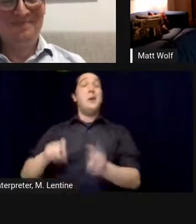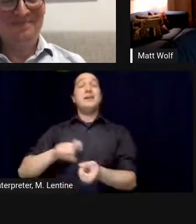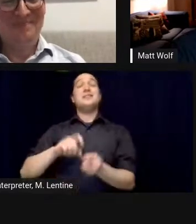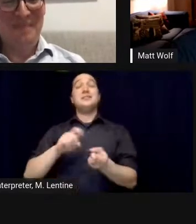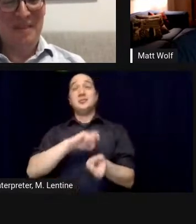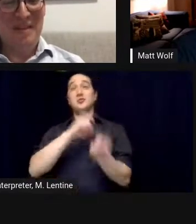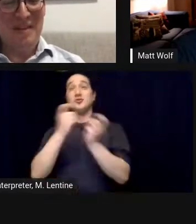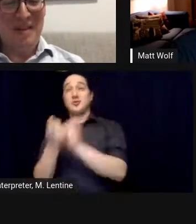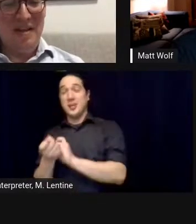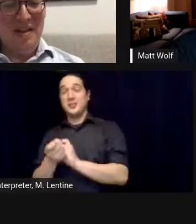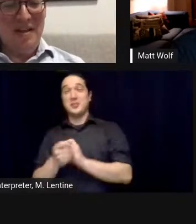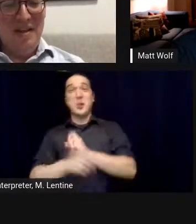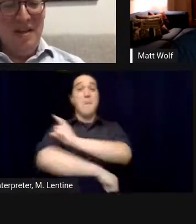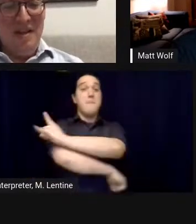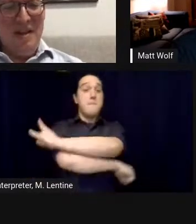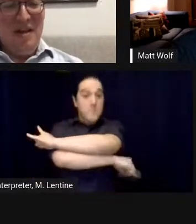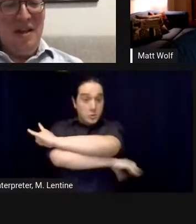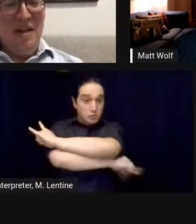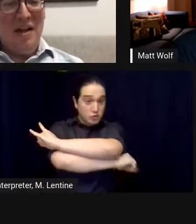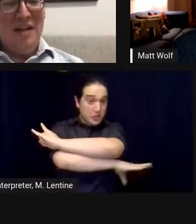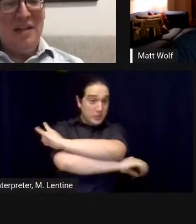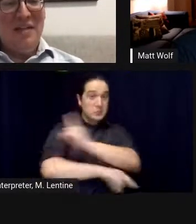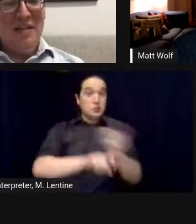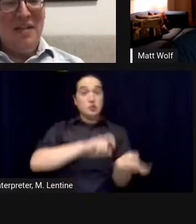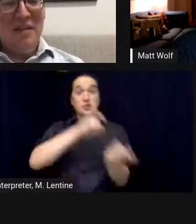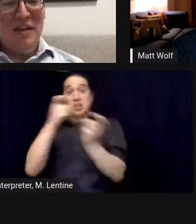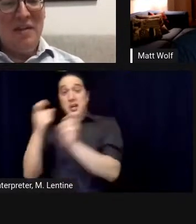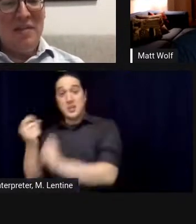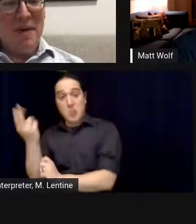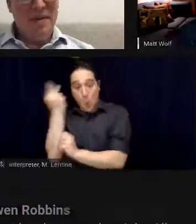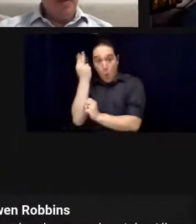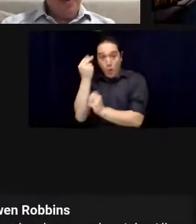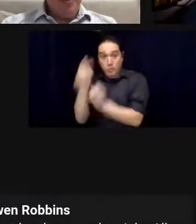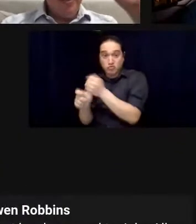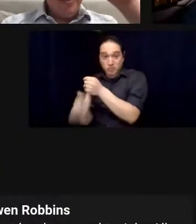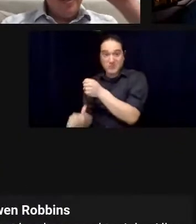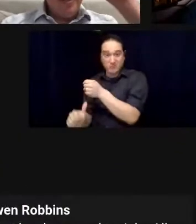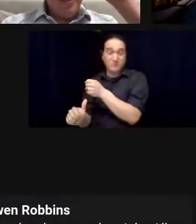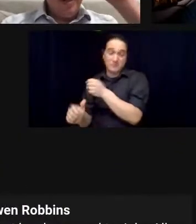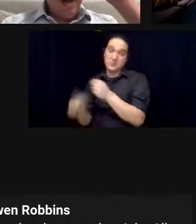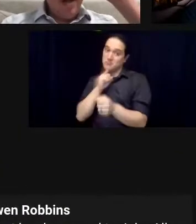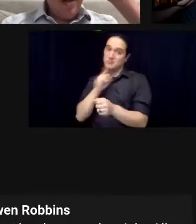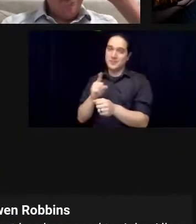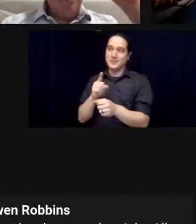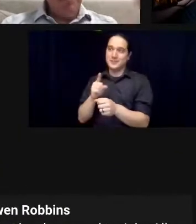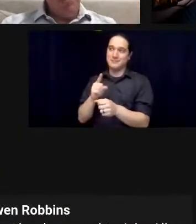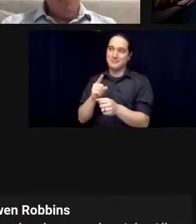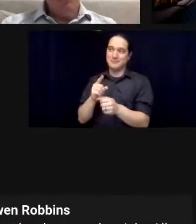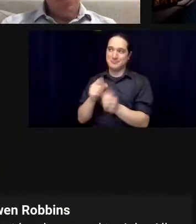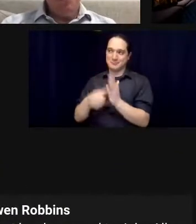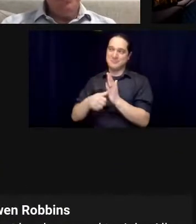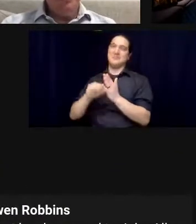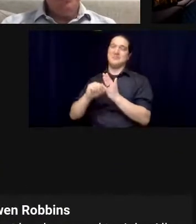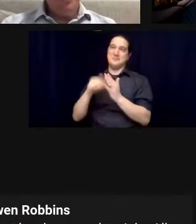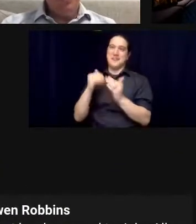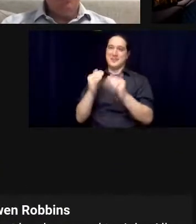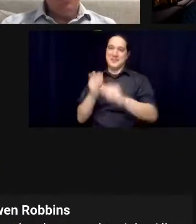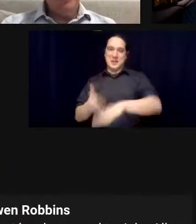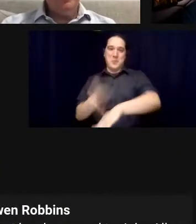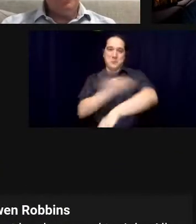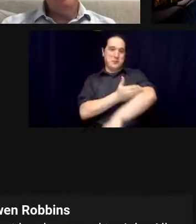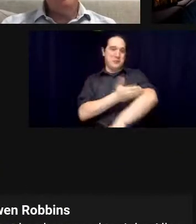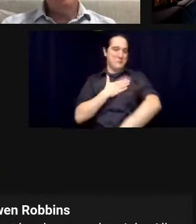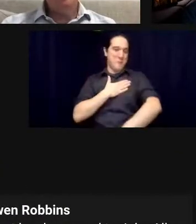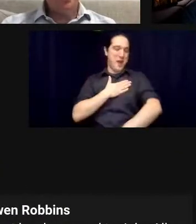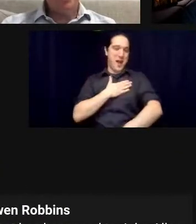let's see if there are some other questions uh from owen robbins uh